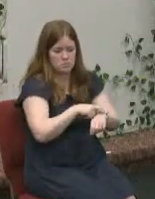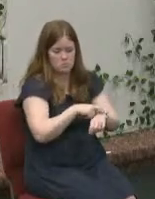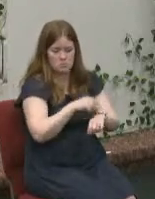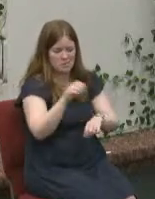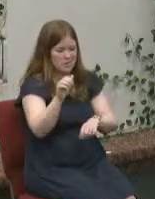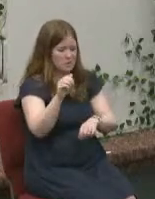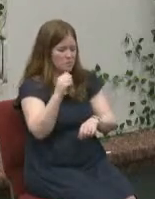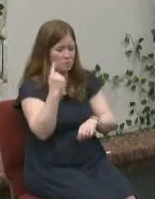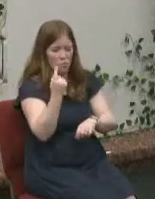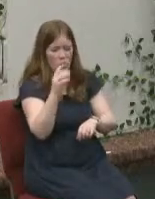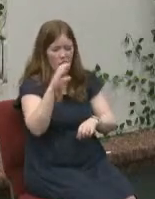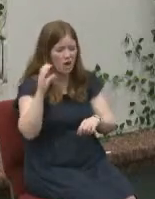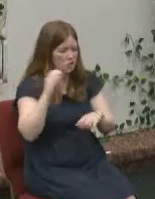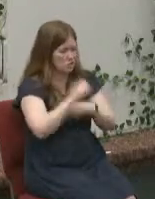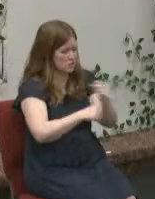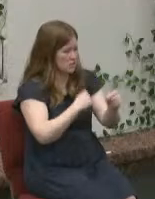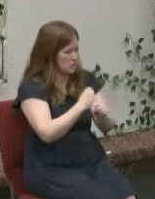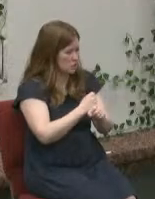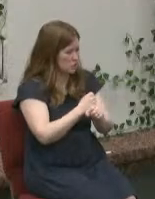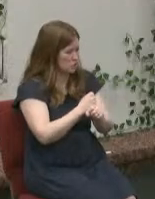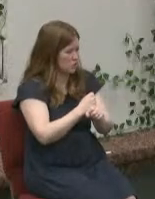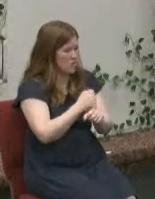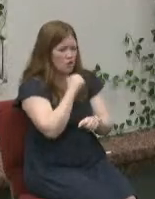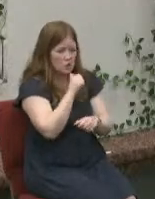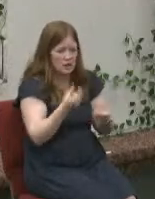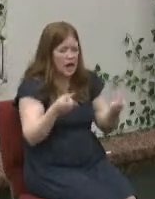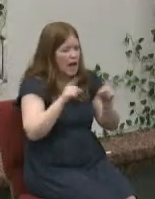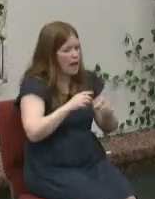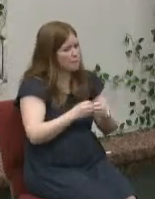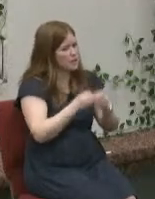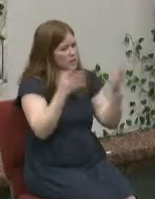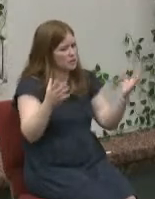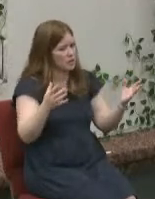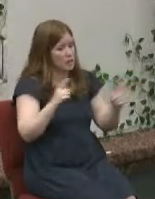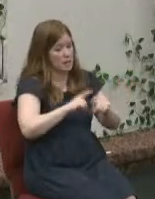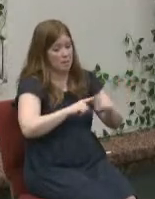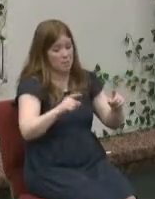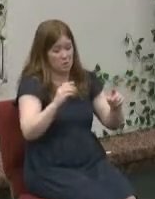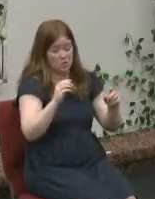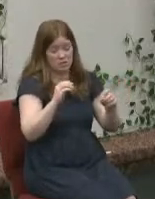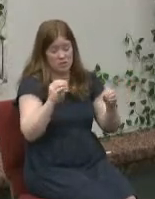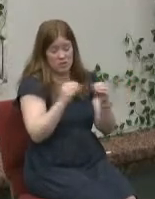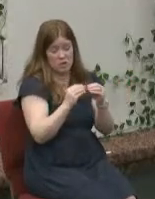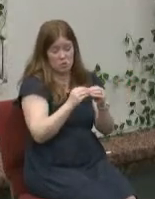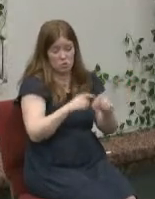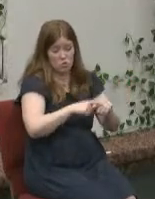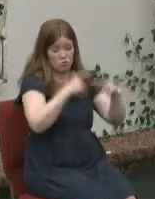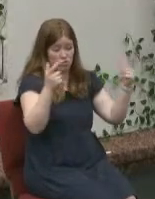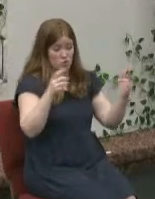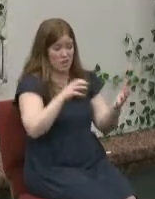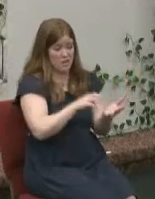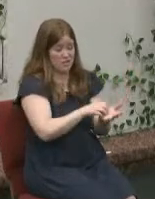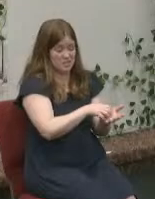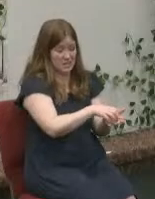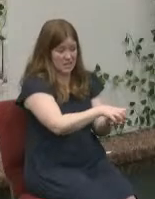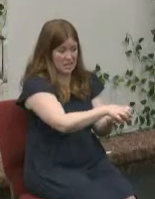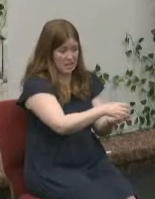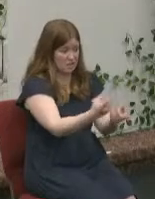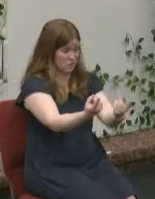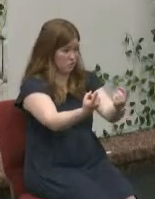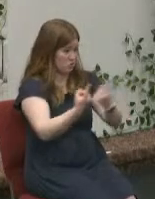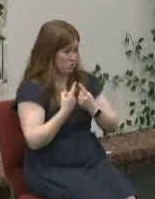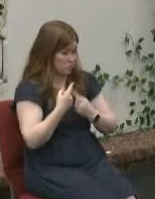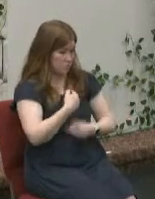more severe is the description disease comes to you